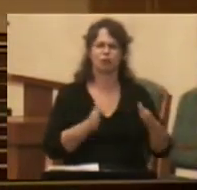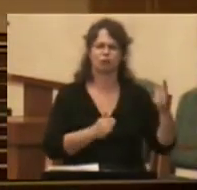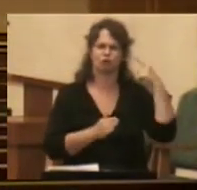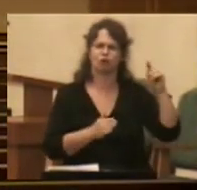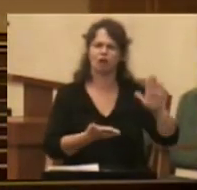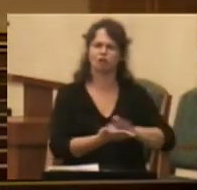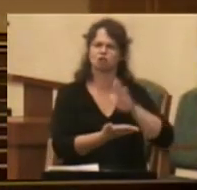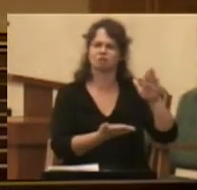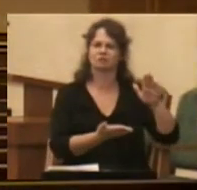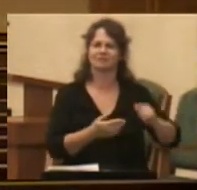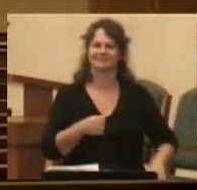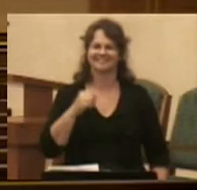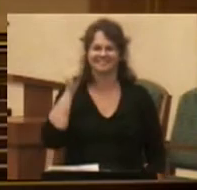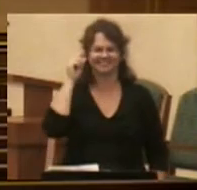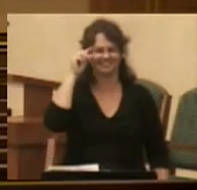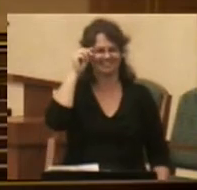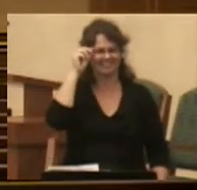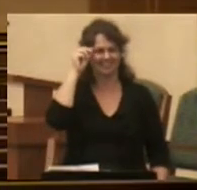college.